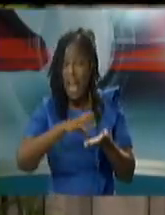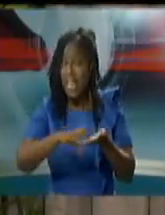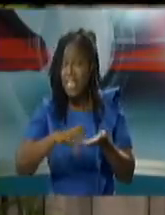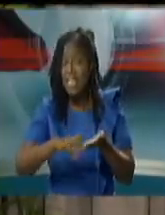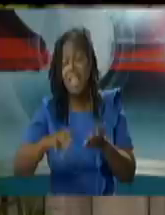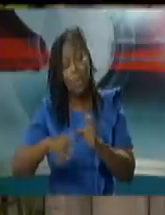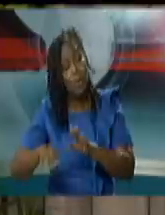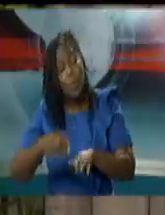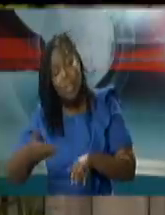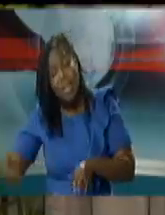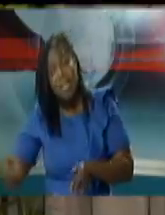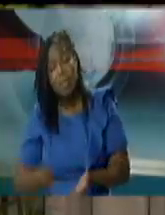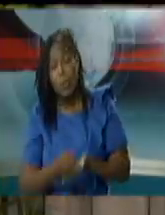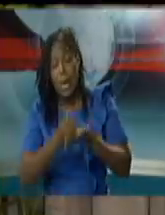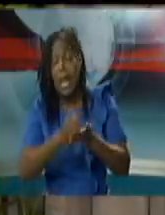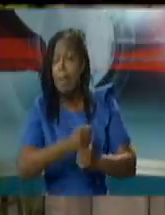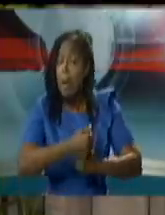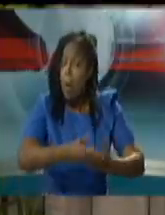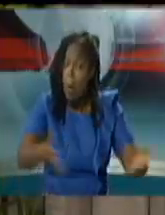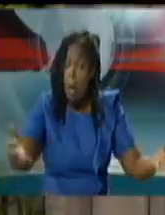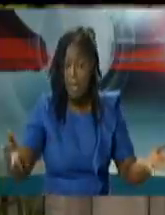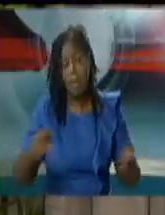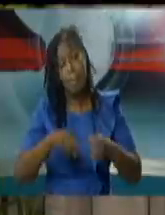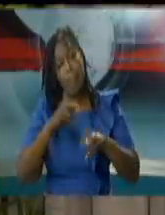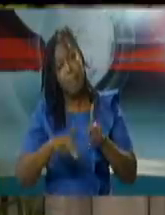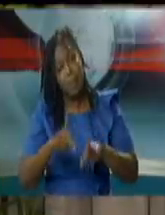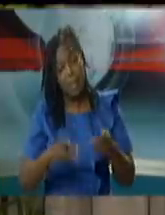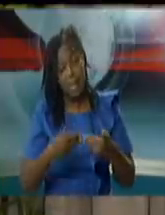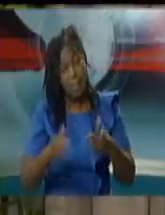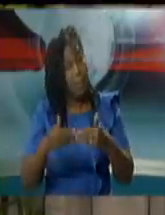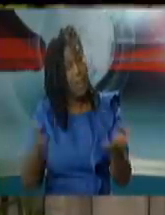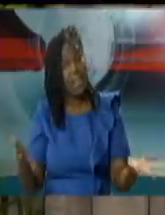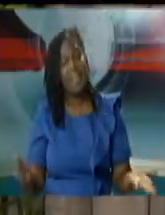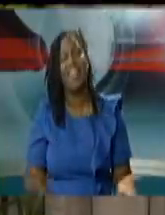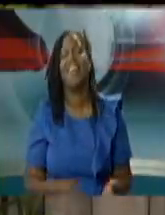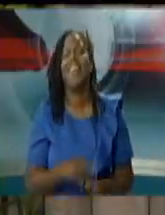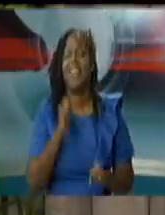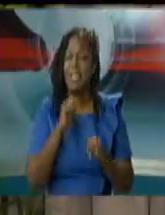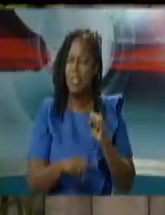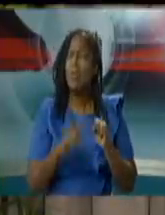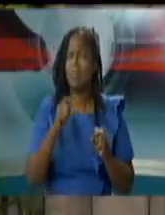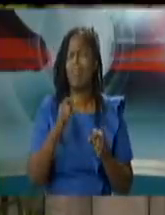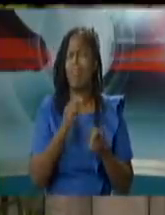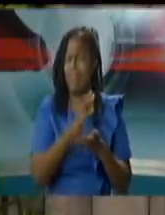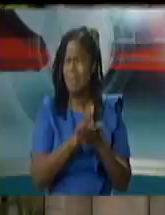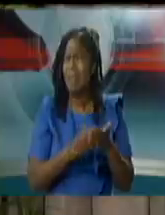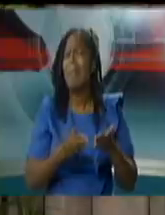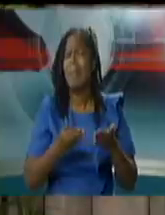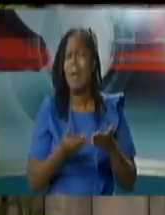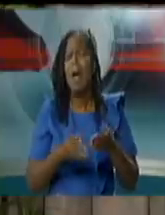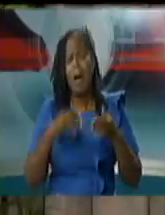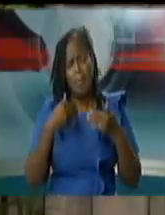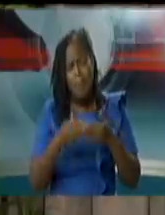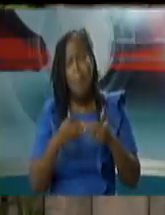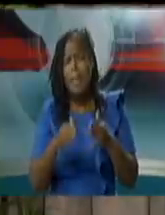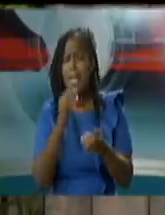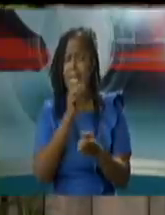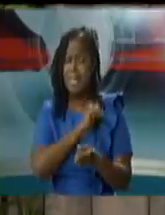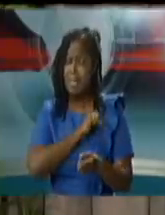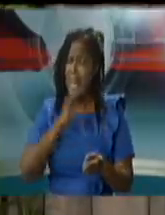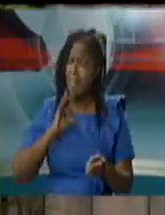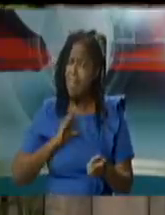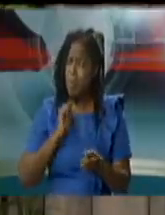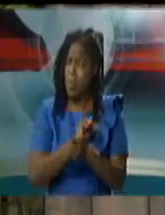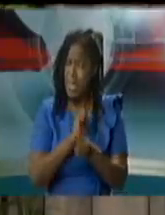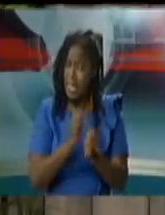ministers with responsibility for our respective portfolios on this um dance and we expect that perhaps we may not